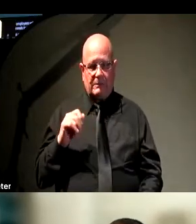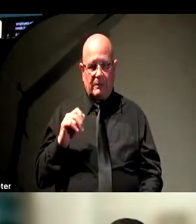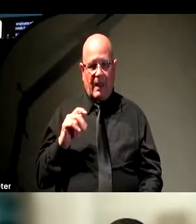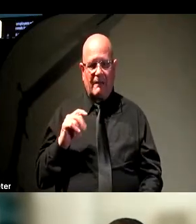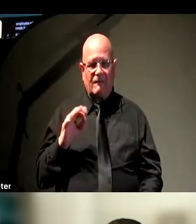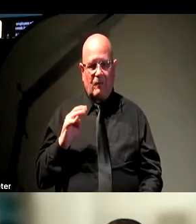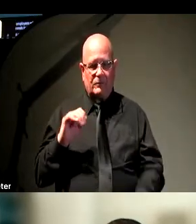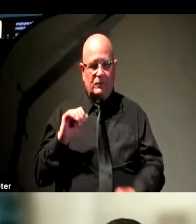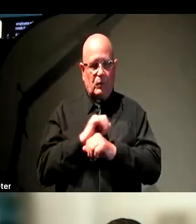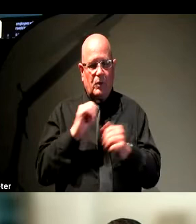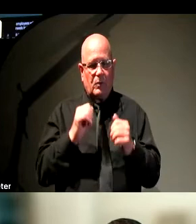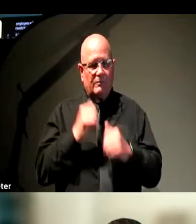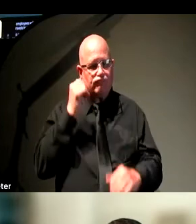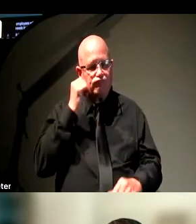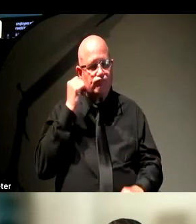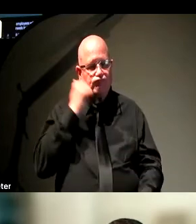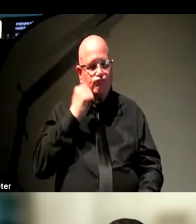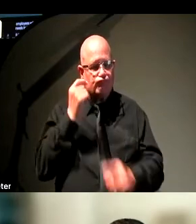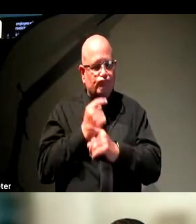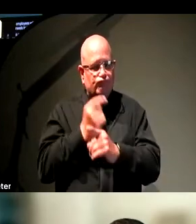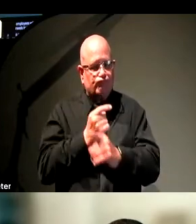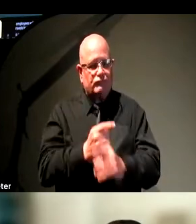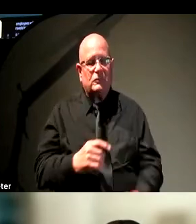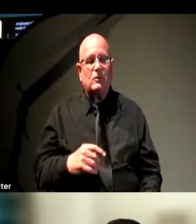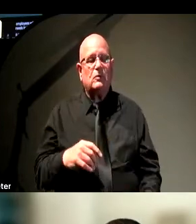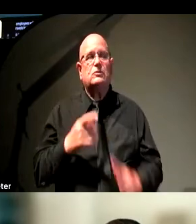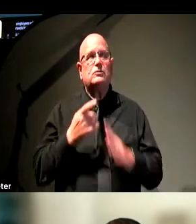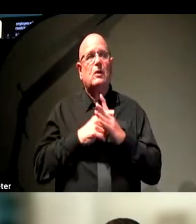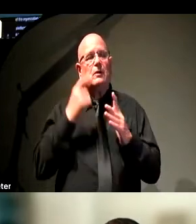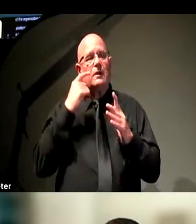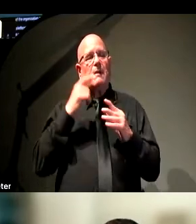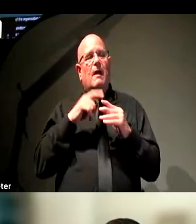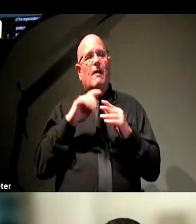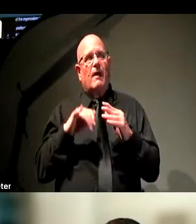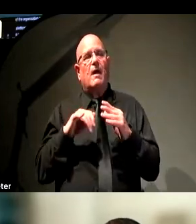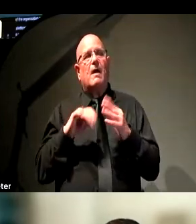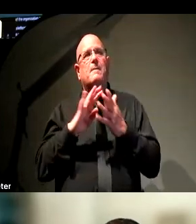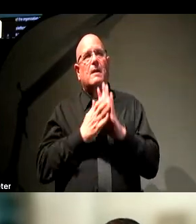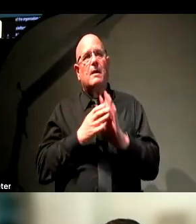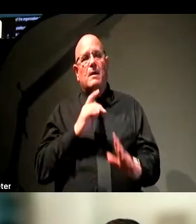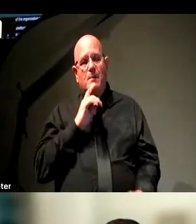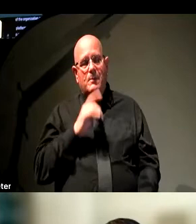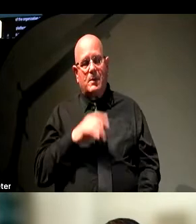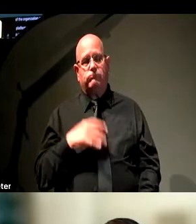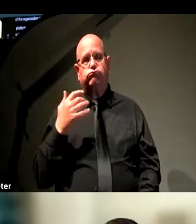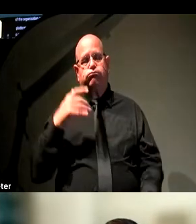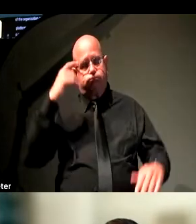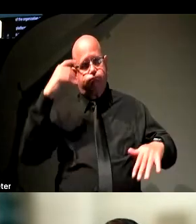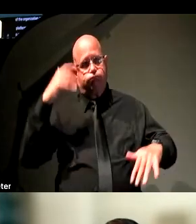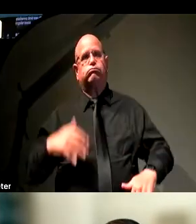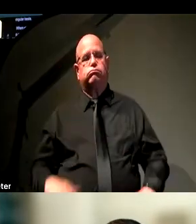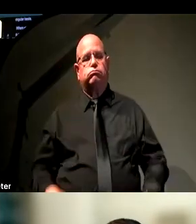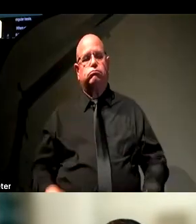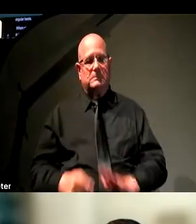with on a regular basis within. And when you start to think through that, it can become very, very daunting very, very quickly. I've worked with